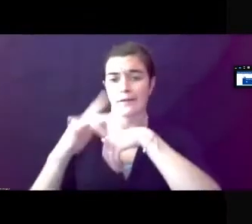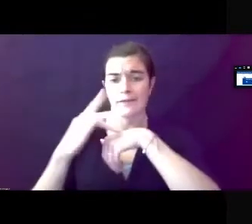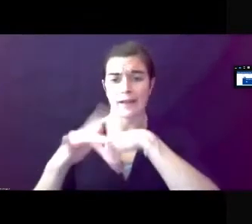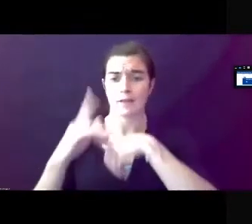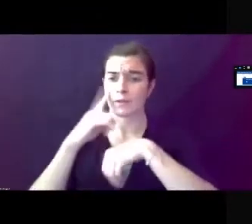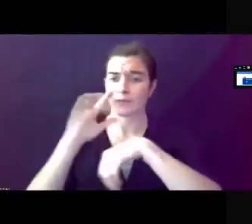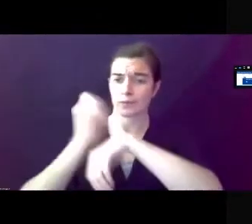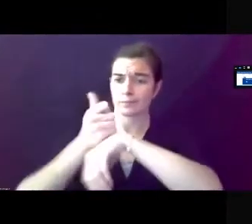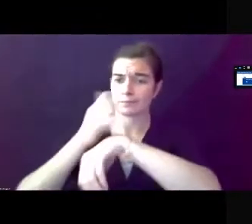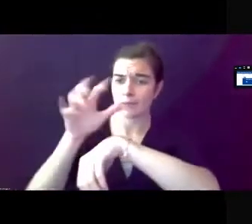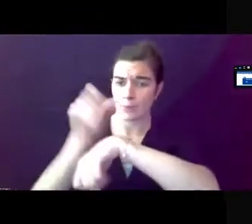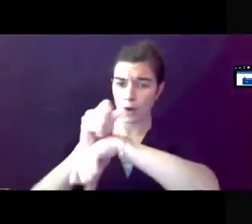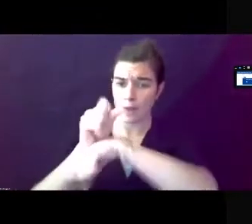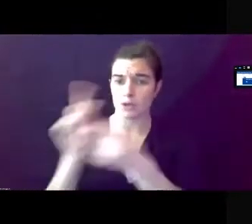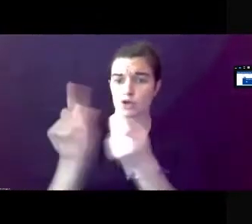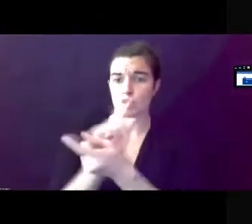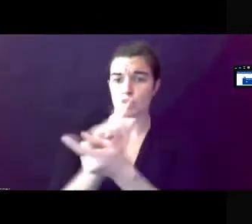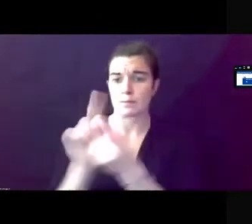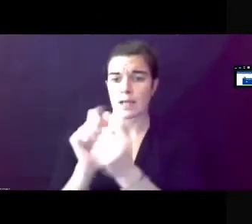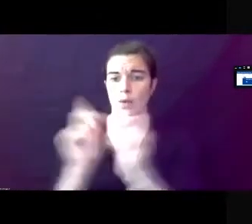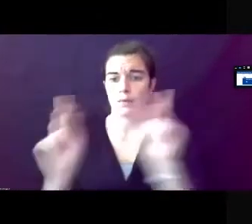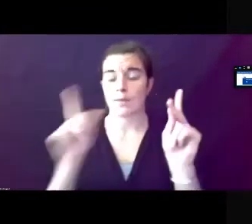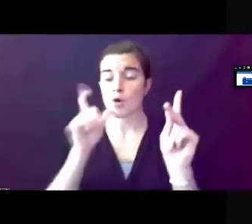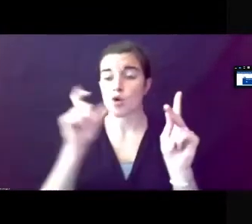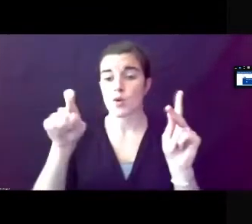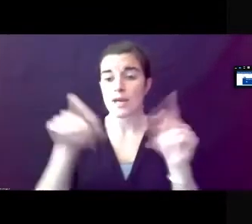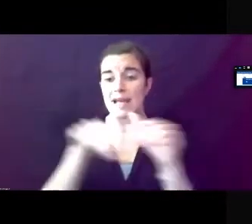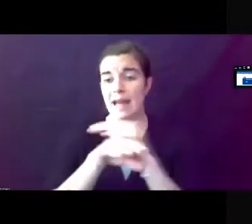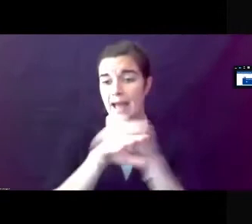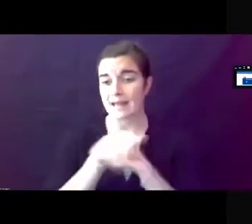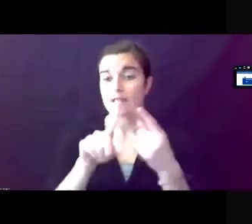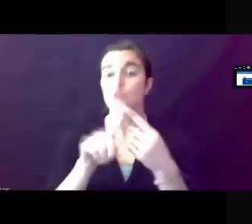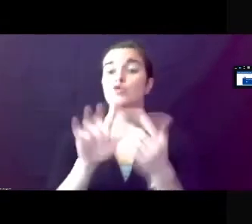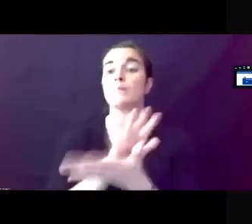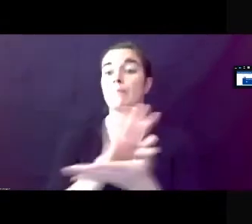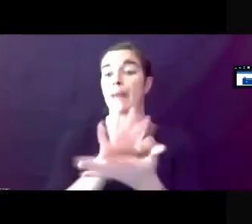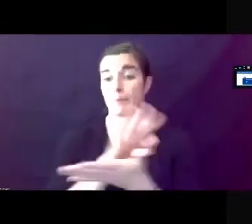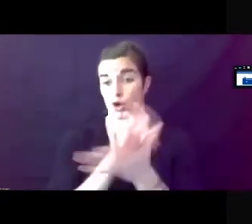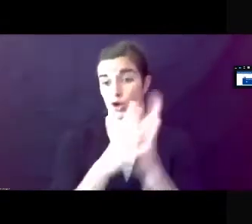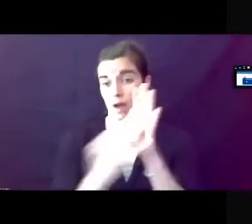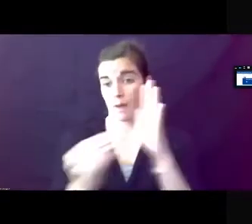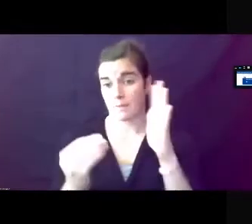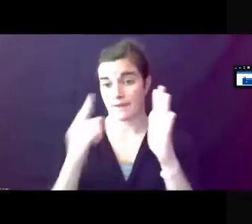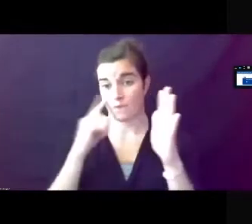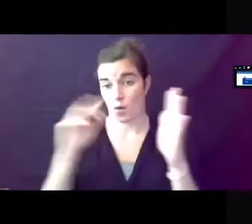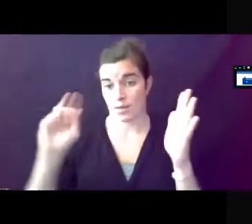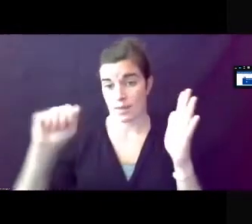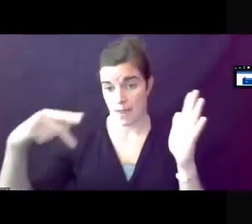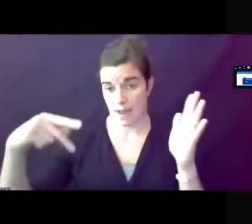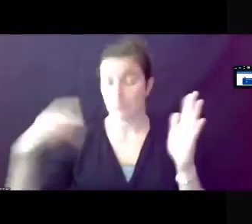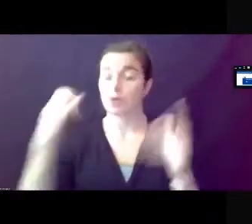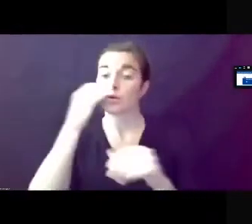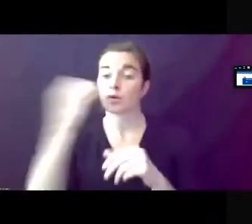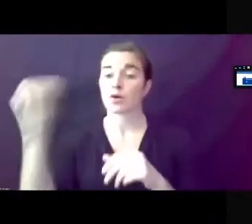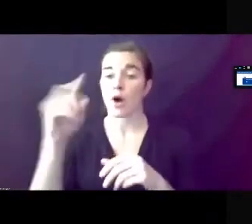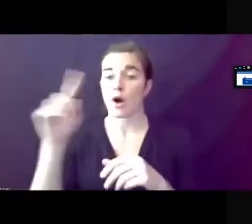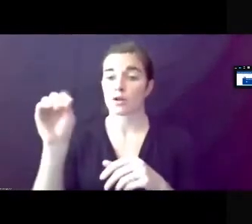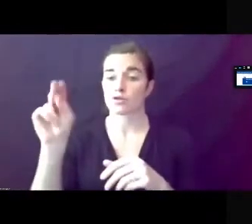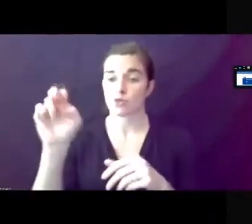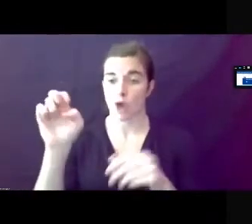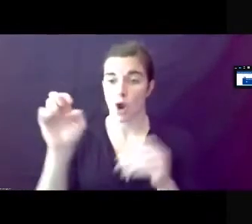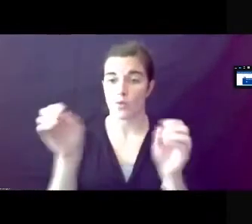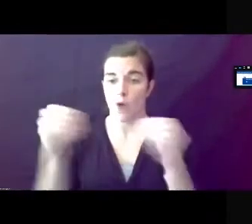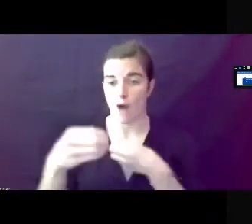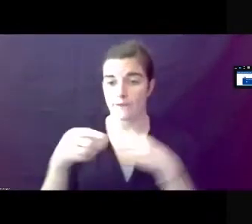appointments to meet with those who need access to a paper copy of the map you can call the zoning office during normal